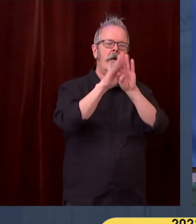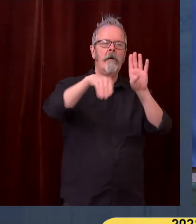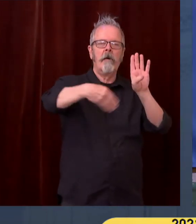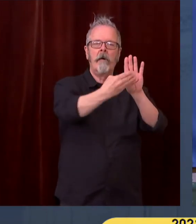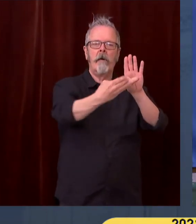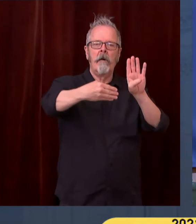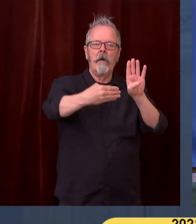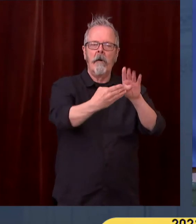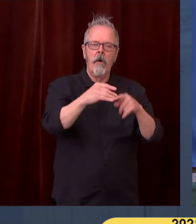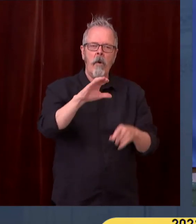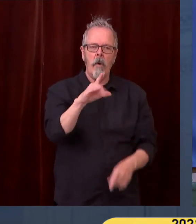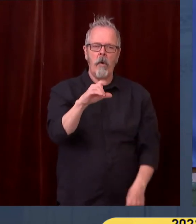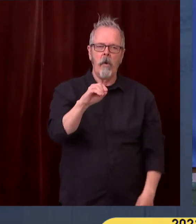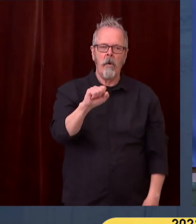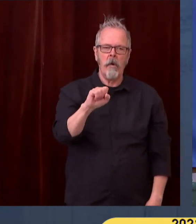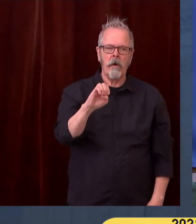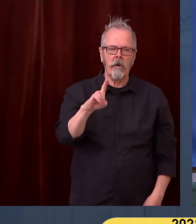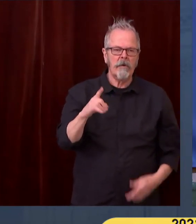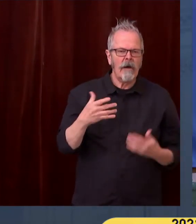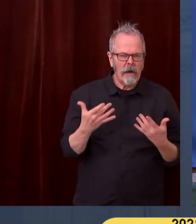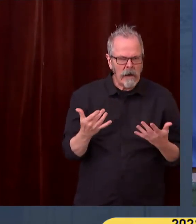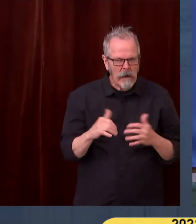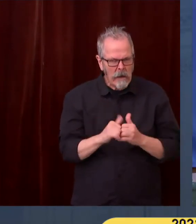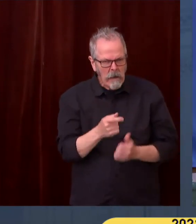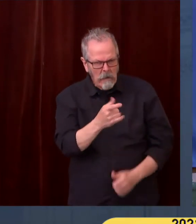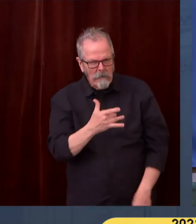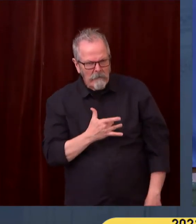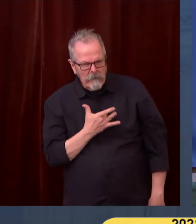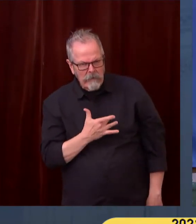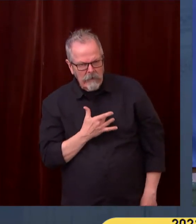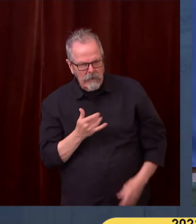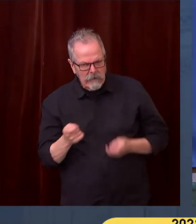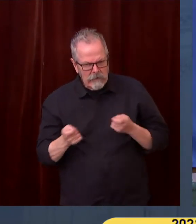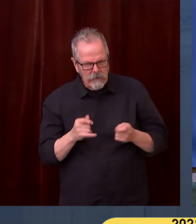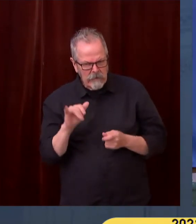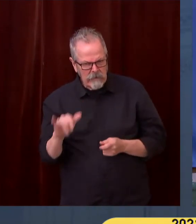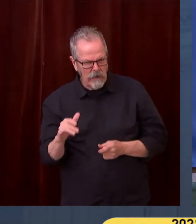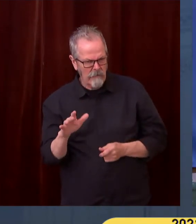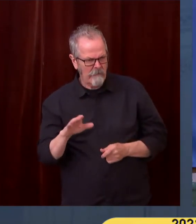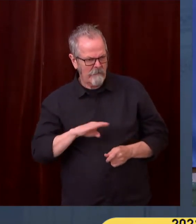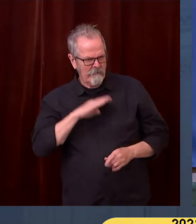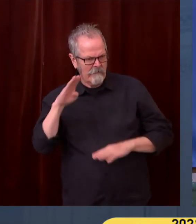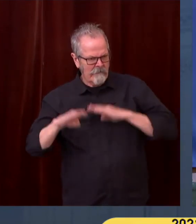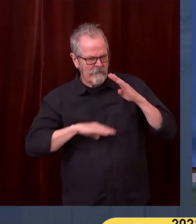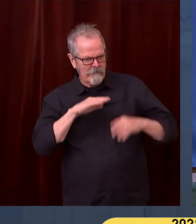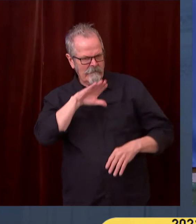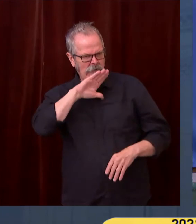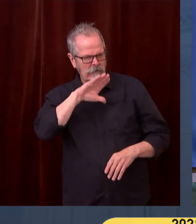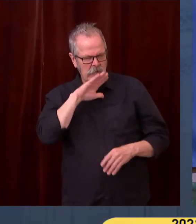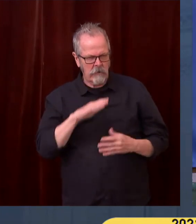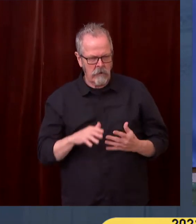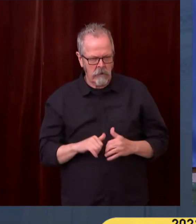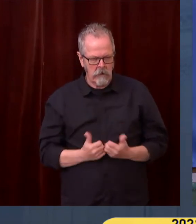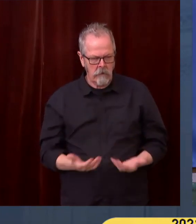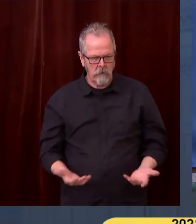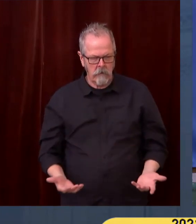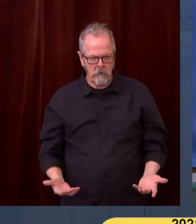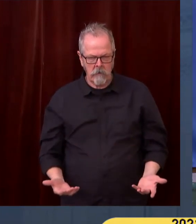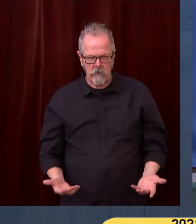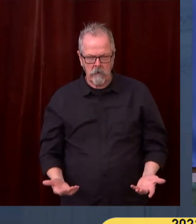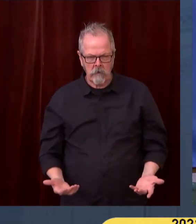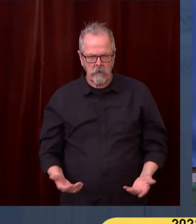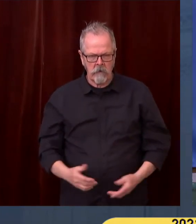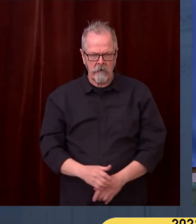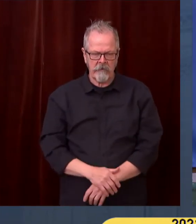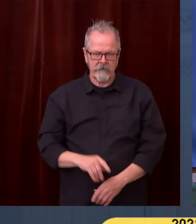could come from people that are forced to move back to Phase 2 for up to three weeks? You know, what I hear a lot of from